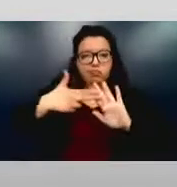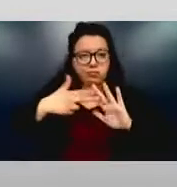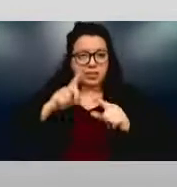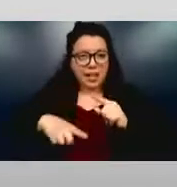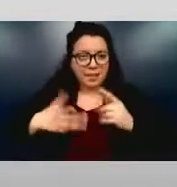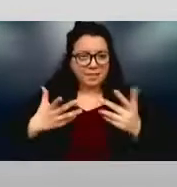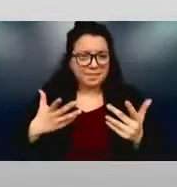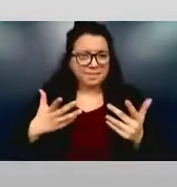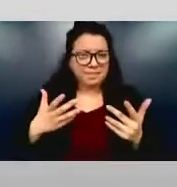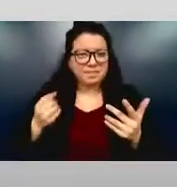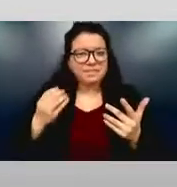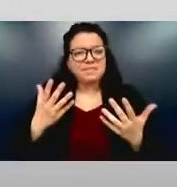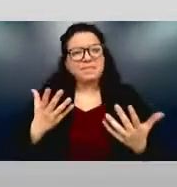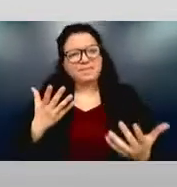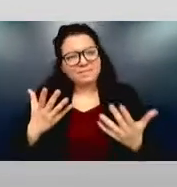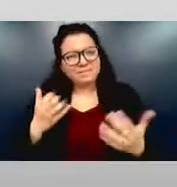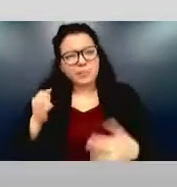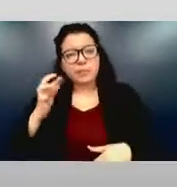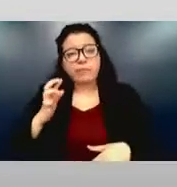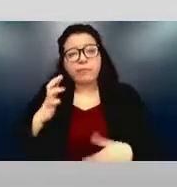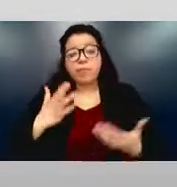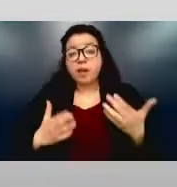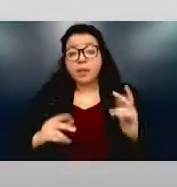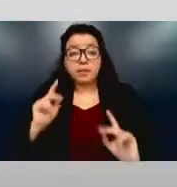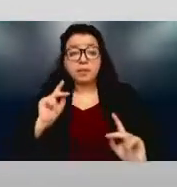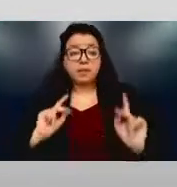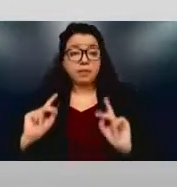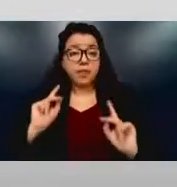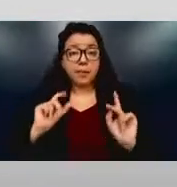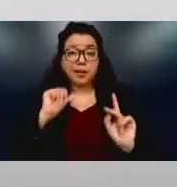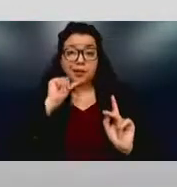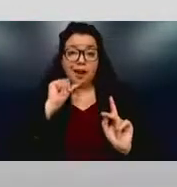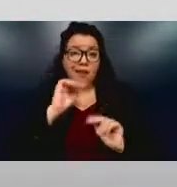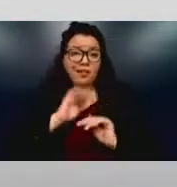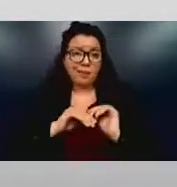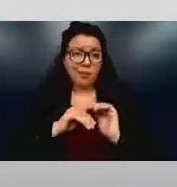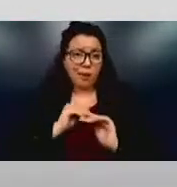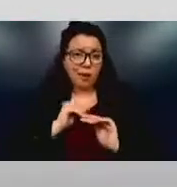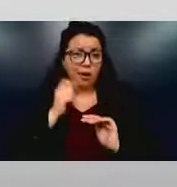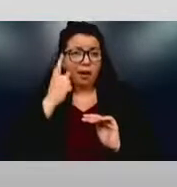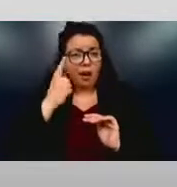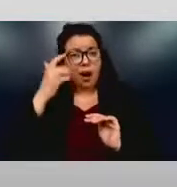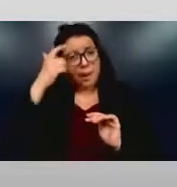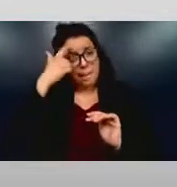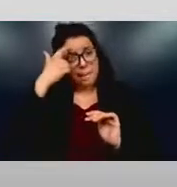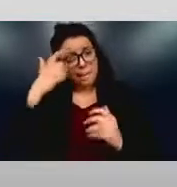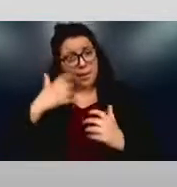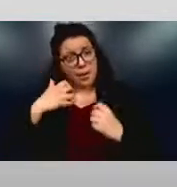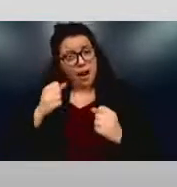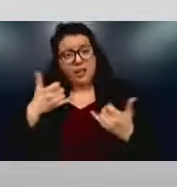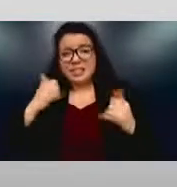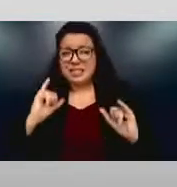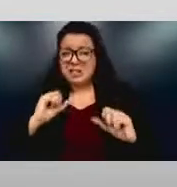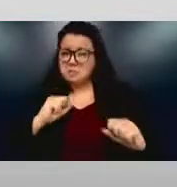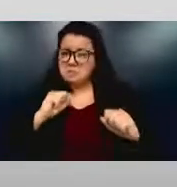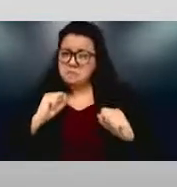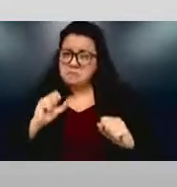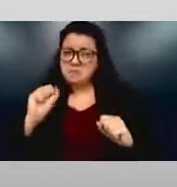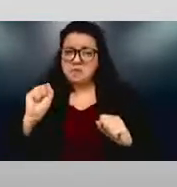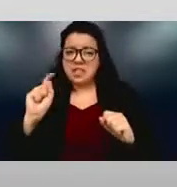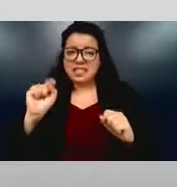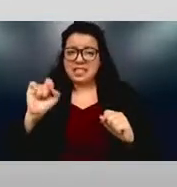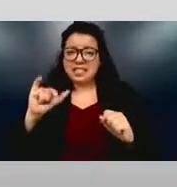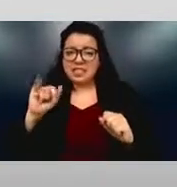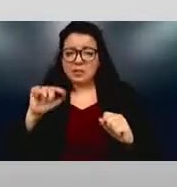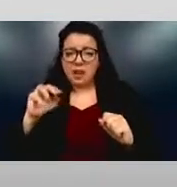or, you know, people may not be comfortable, you know, mental health is still severely stigmatized. And so, you